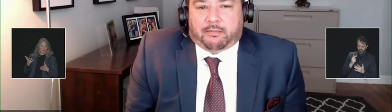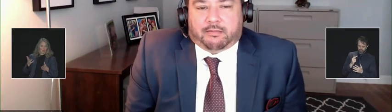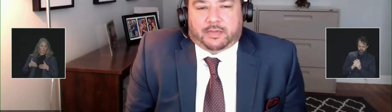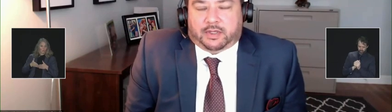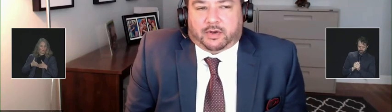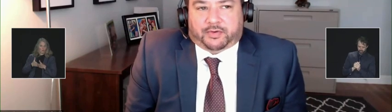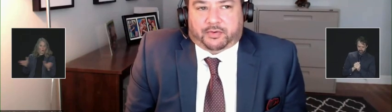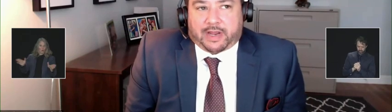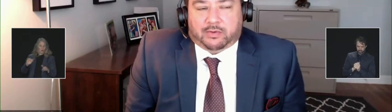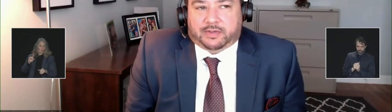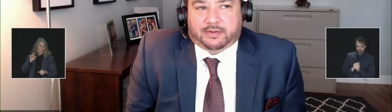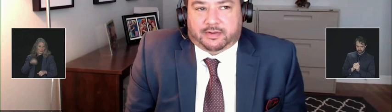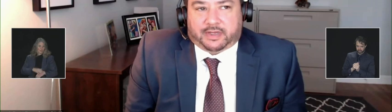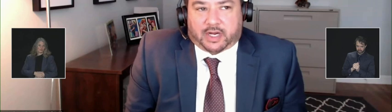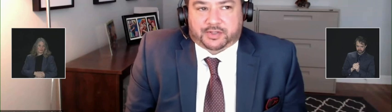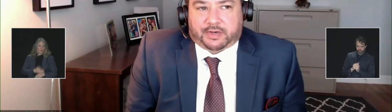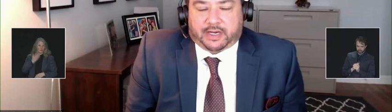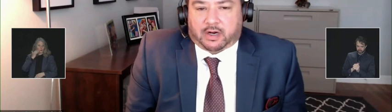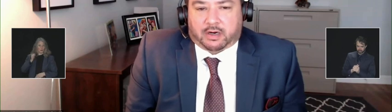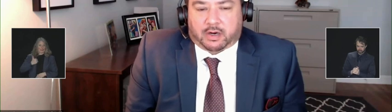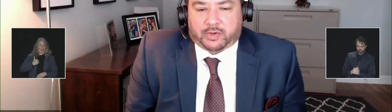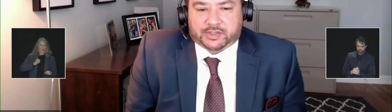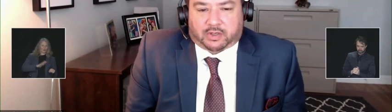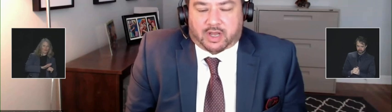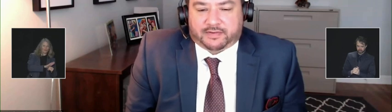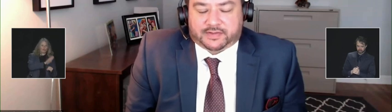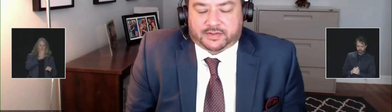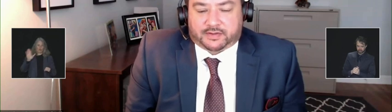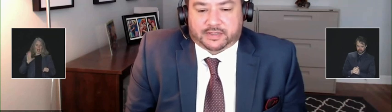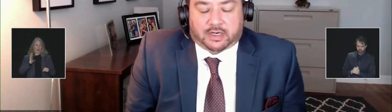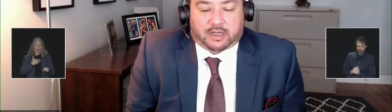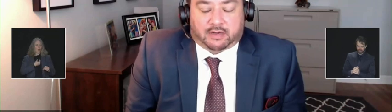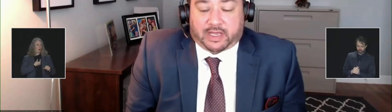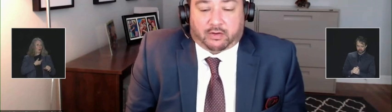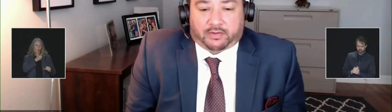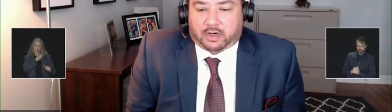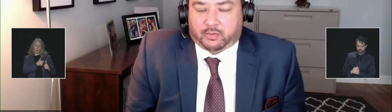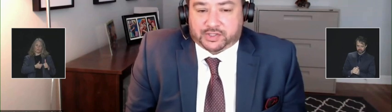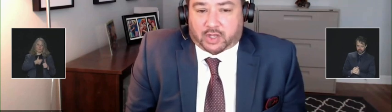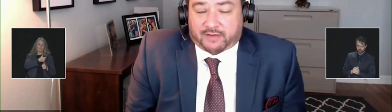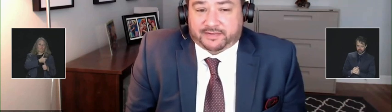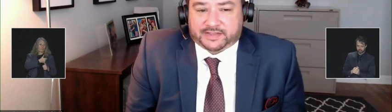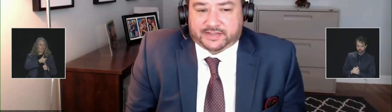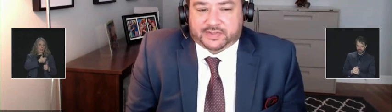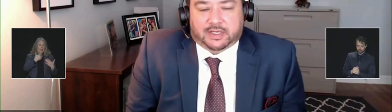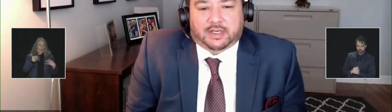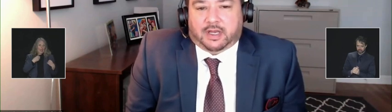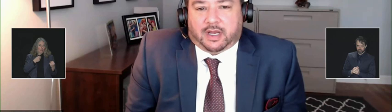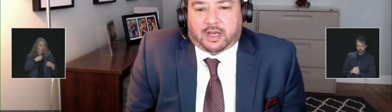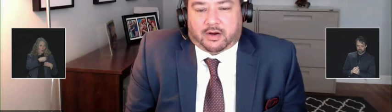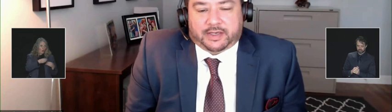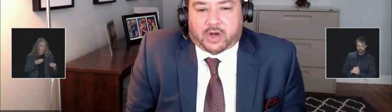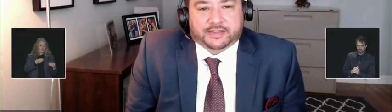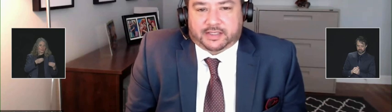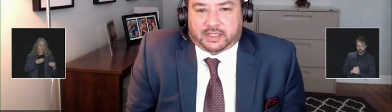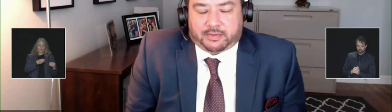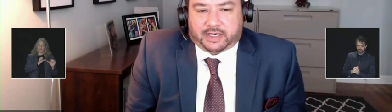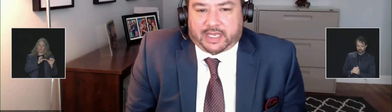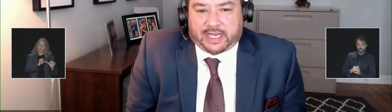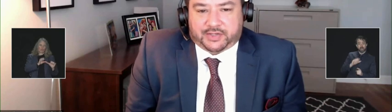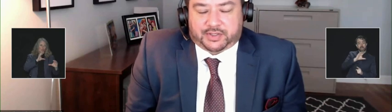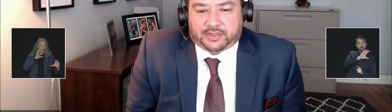You know, throughout the country, our regional officers of health, our regional offices are in constant